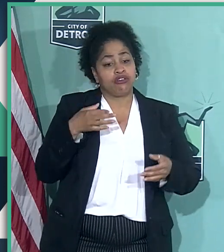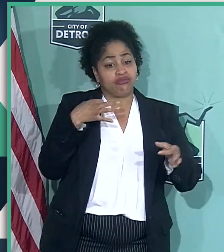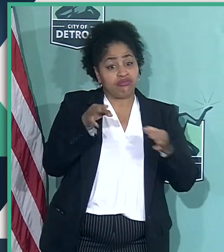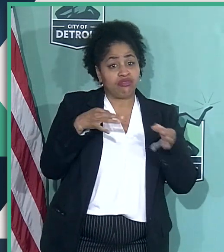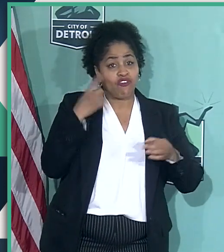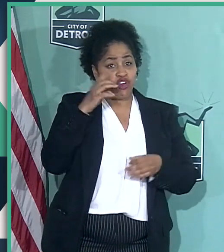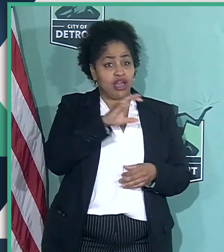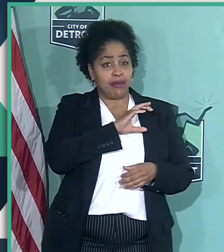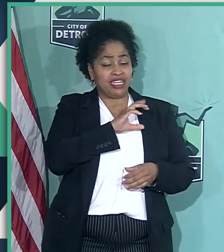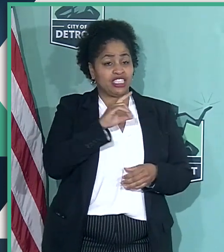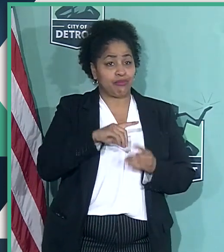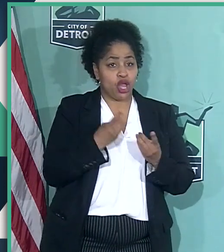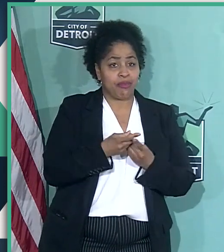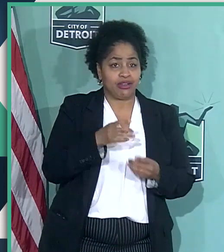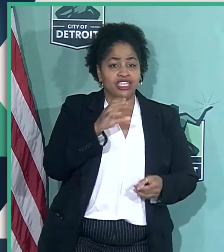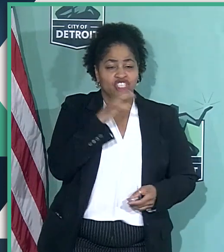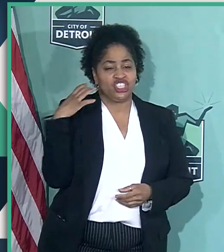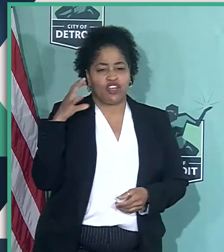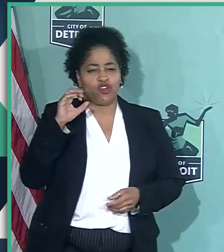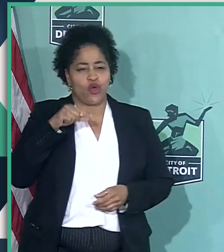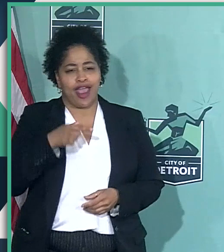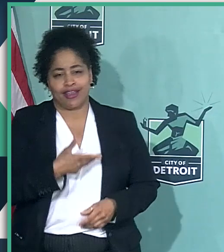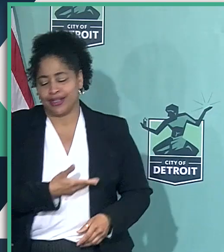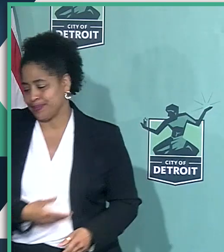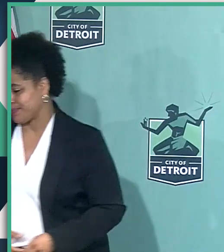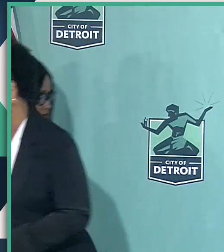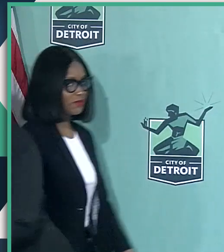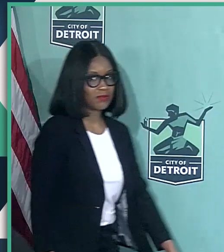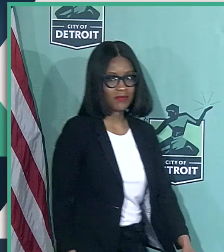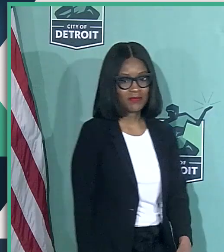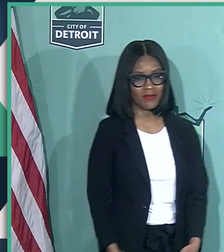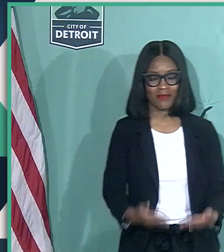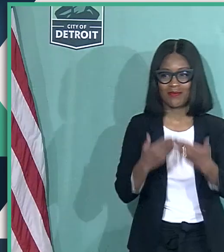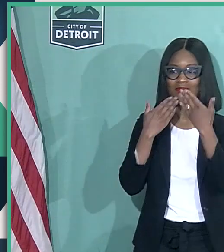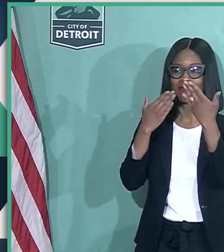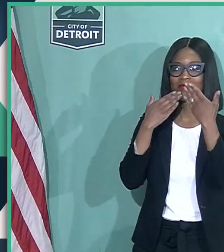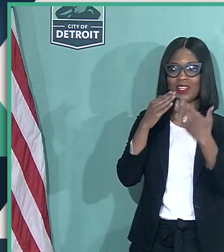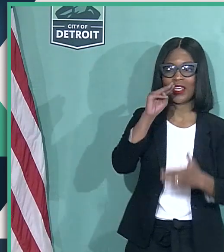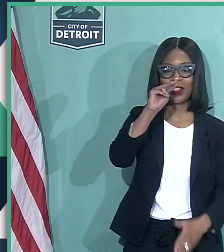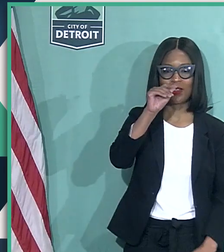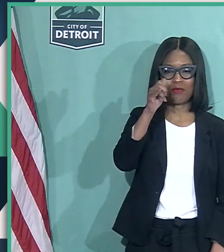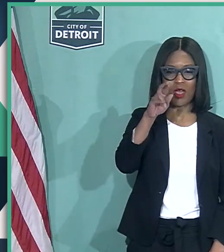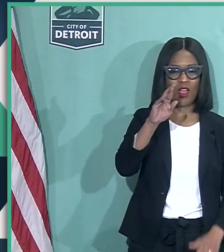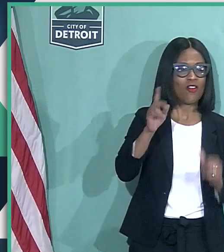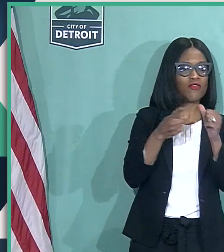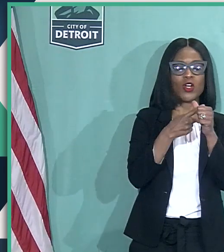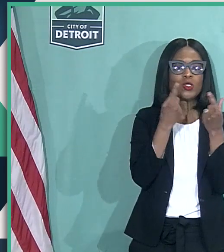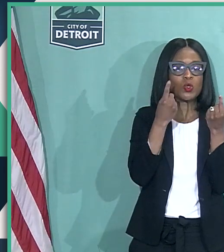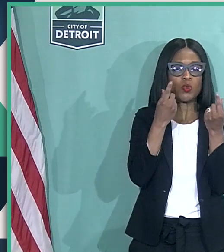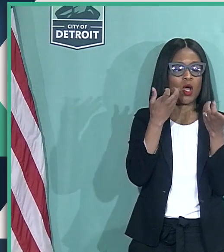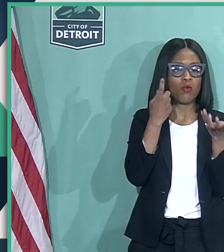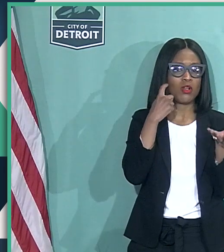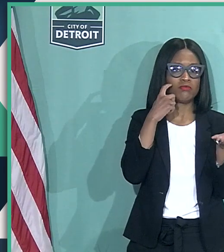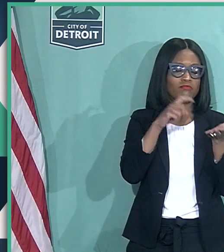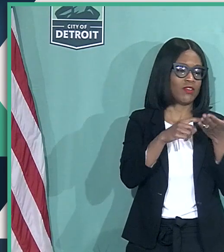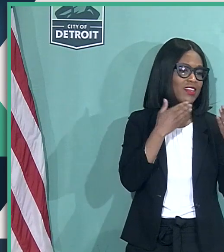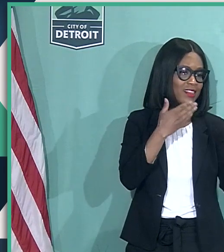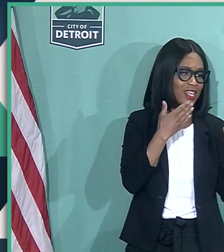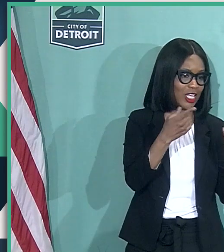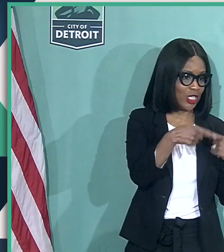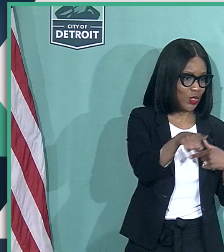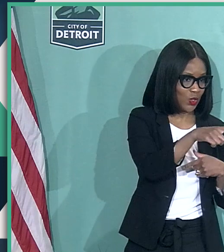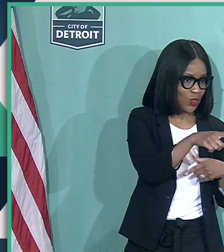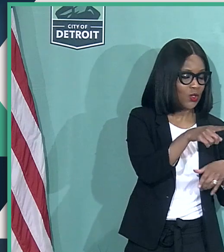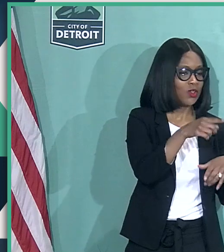at the Police Department is Chief Craig. Thank you, Mr. Mayor. And Mayor, just want to start by acknowledging you once again, not only for your